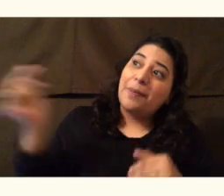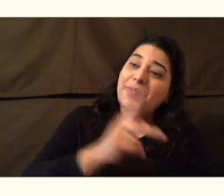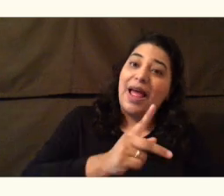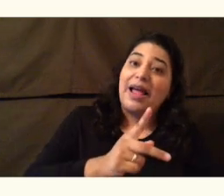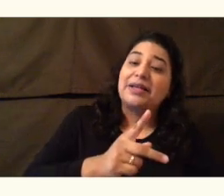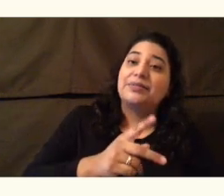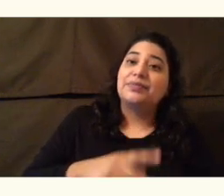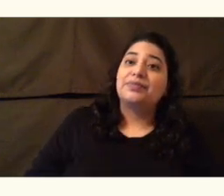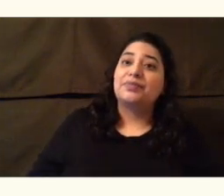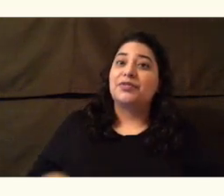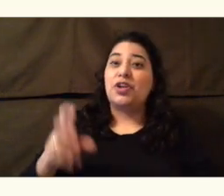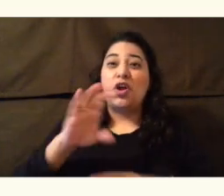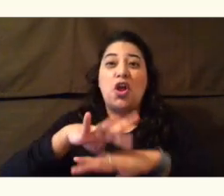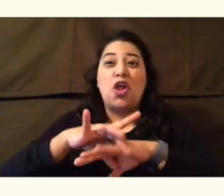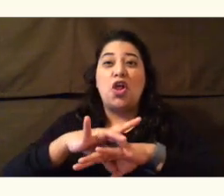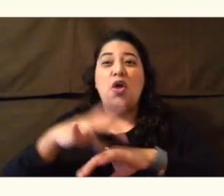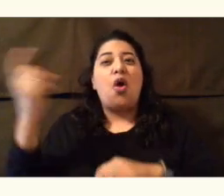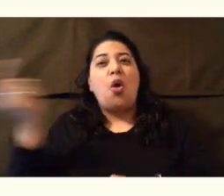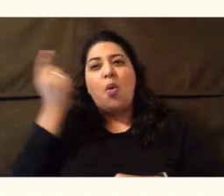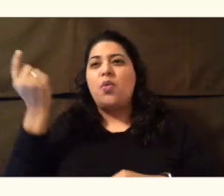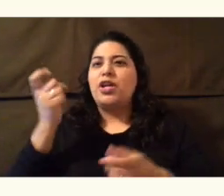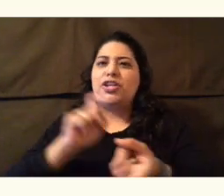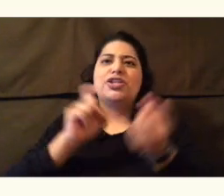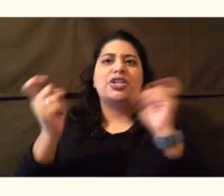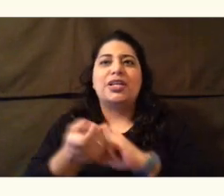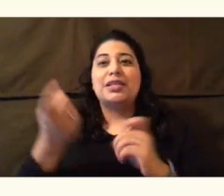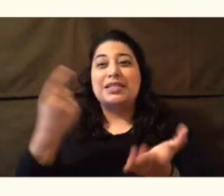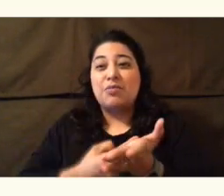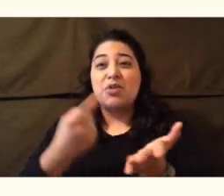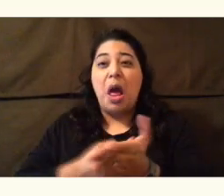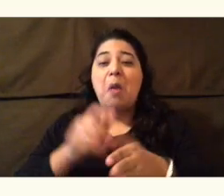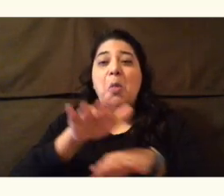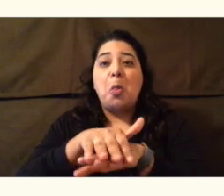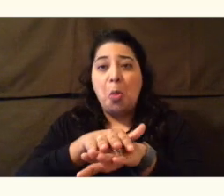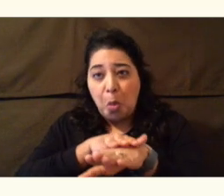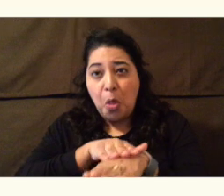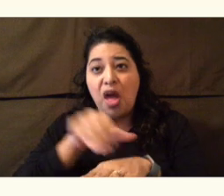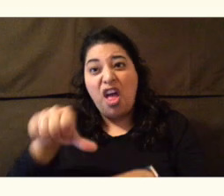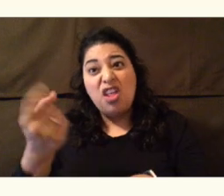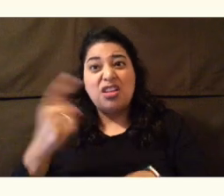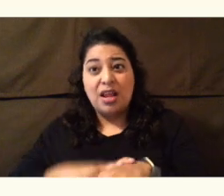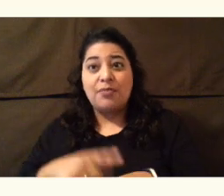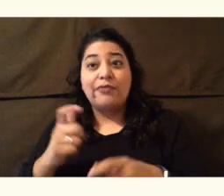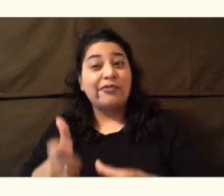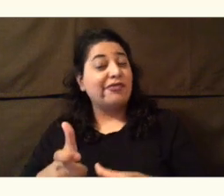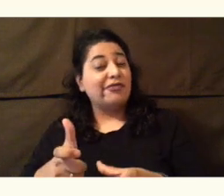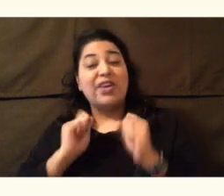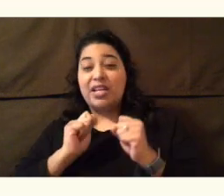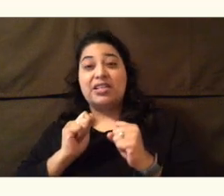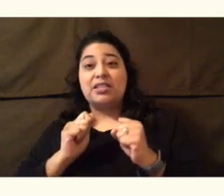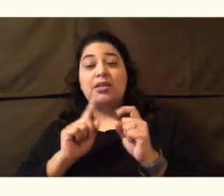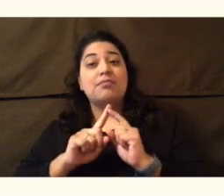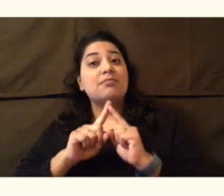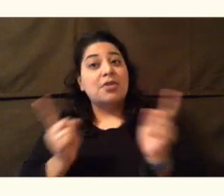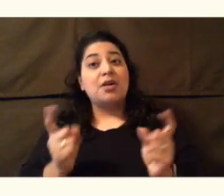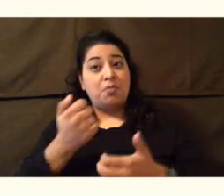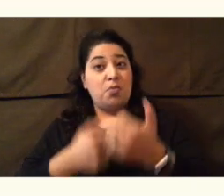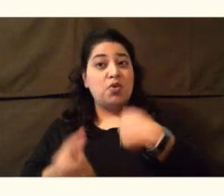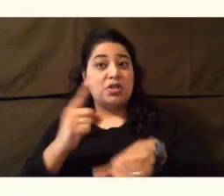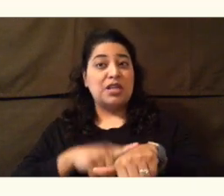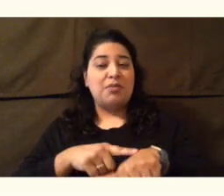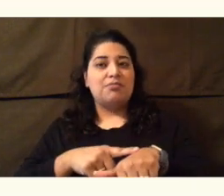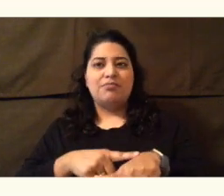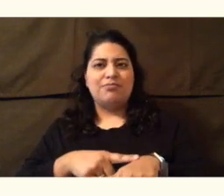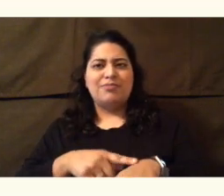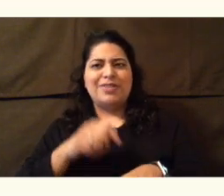slow, and other times they're fast. But, most of the time we don't even notice these